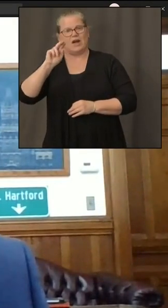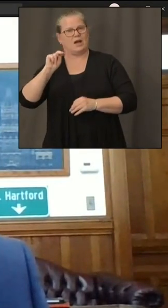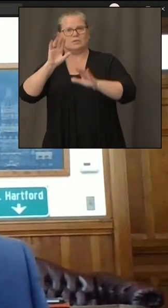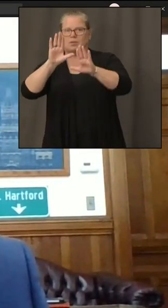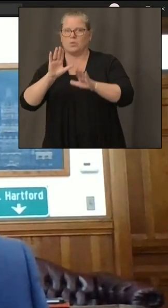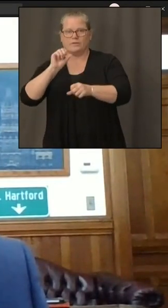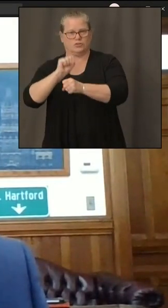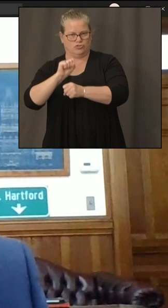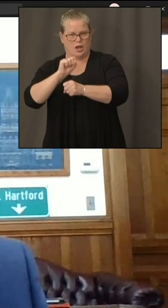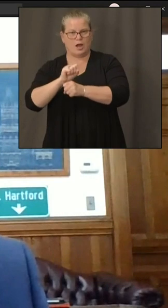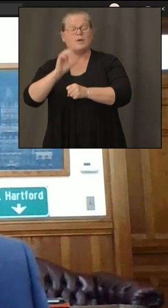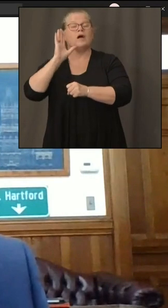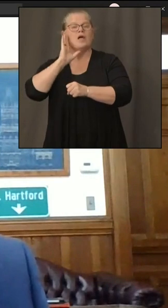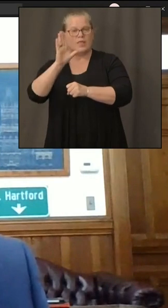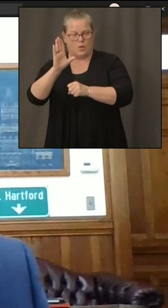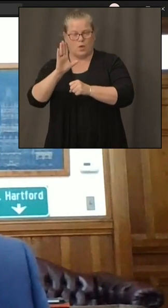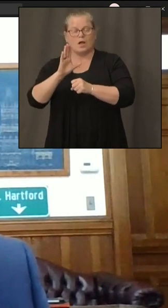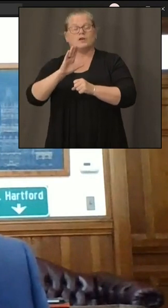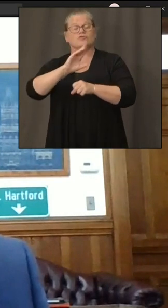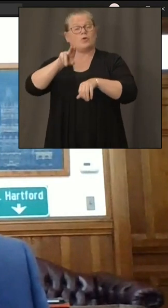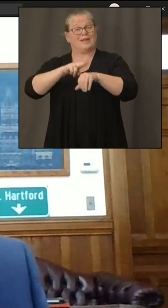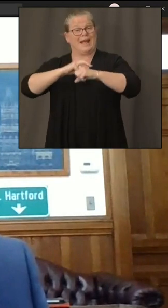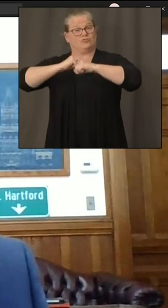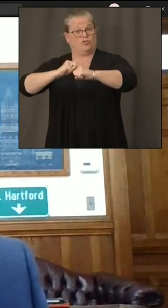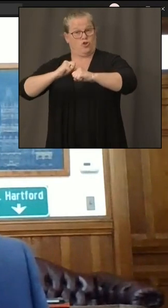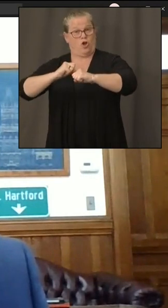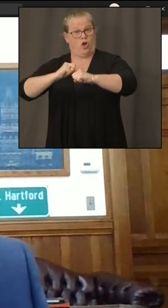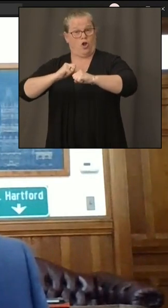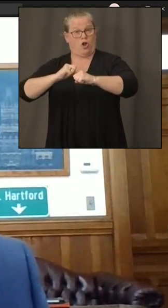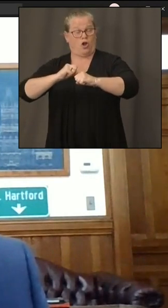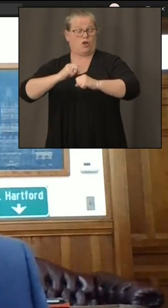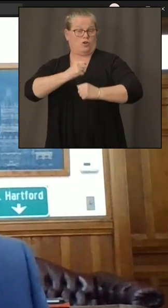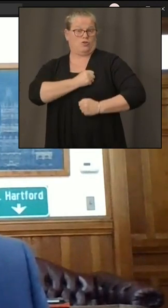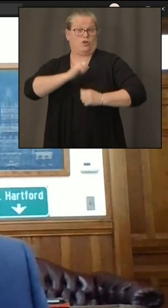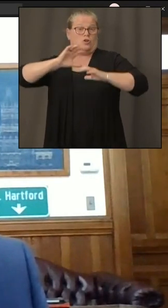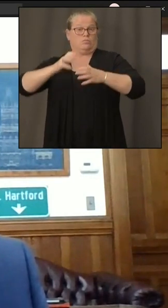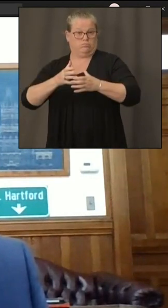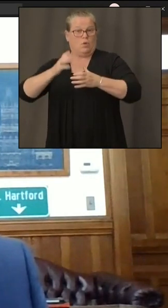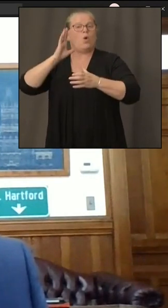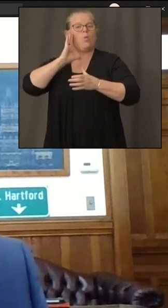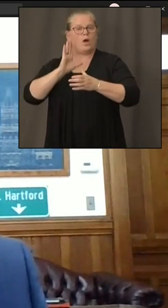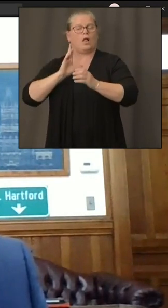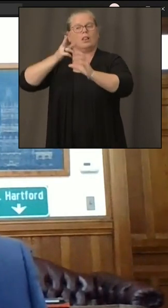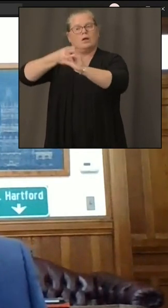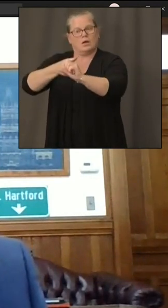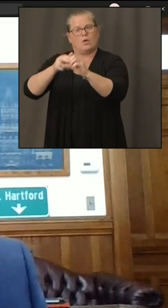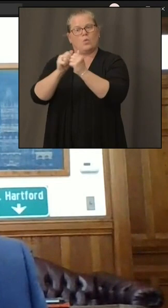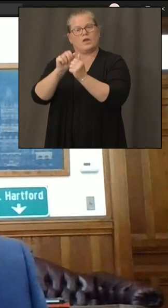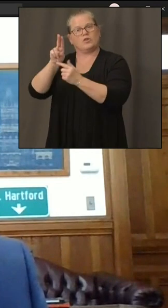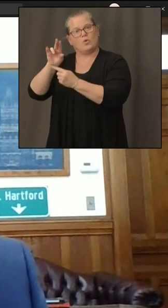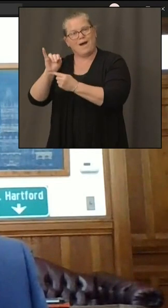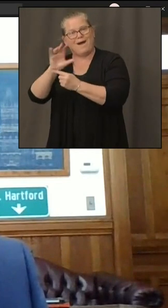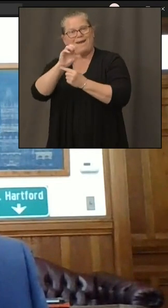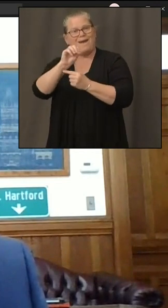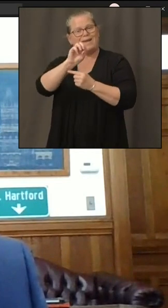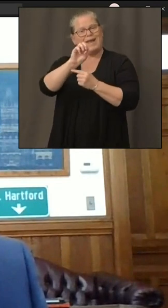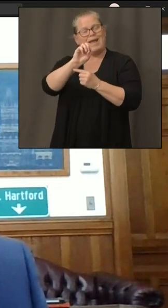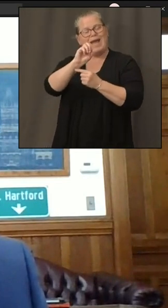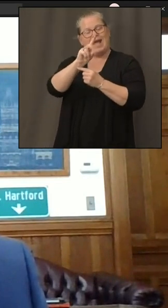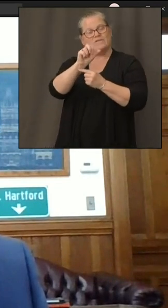ui and with eversource uh new debris removal that will allow for the make safe